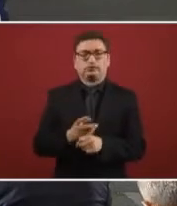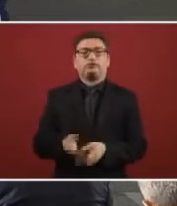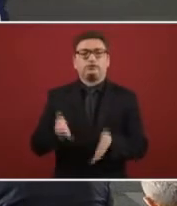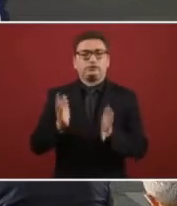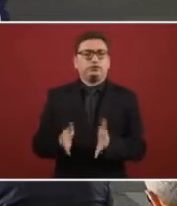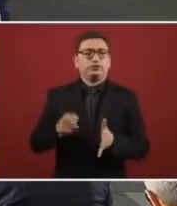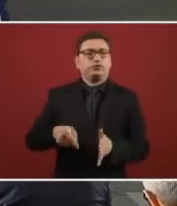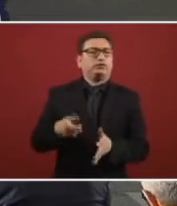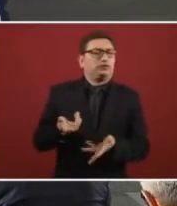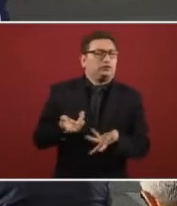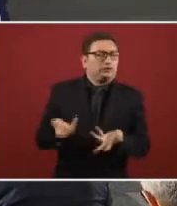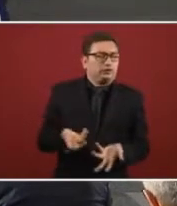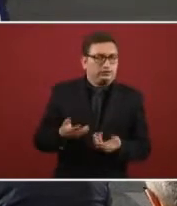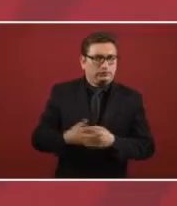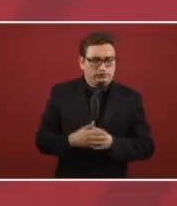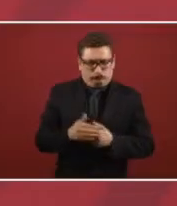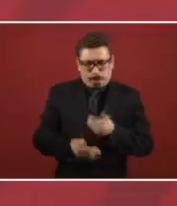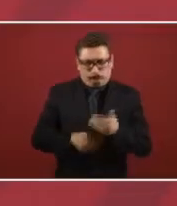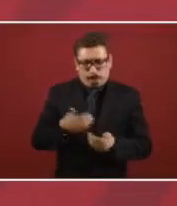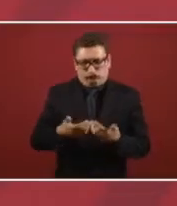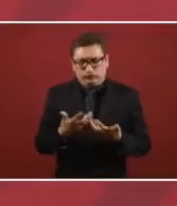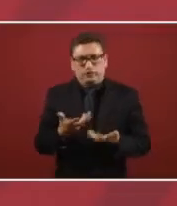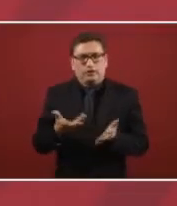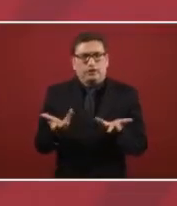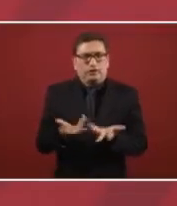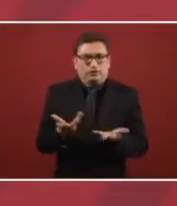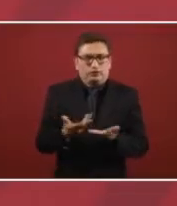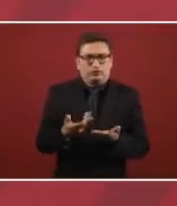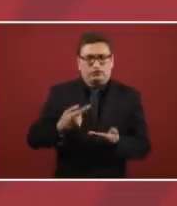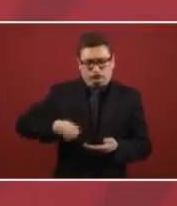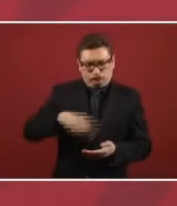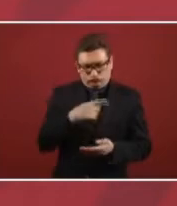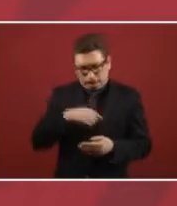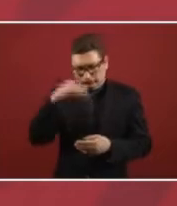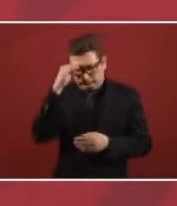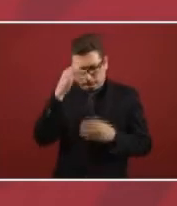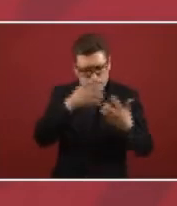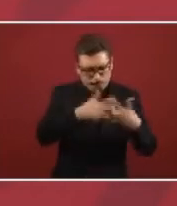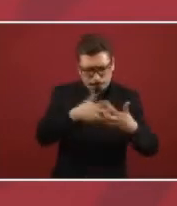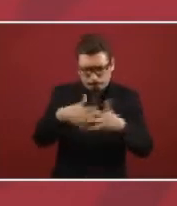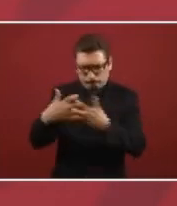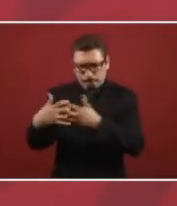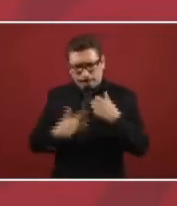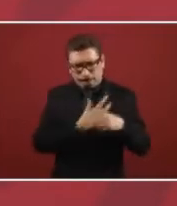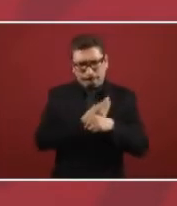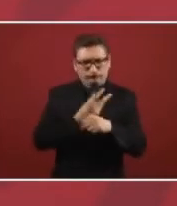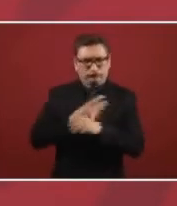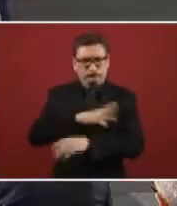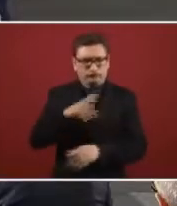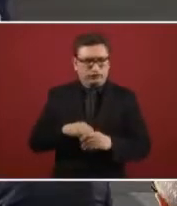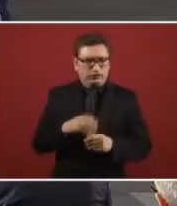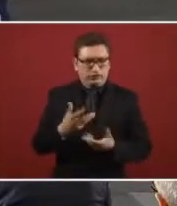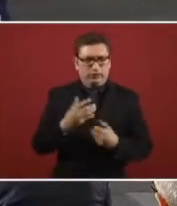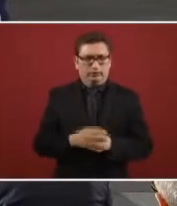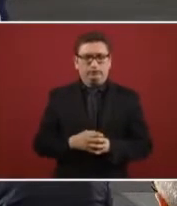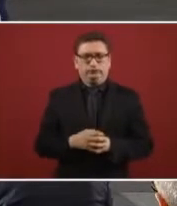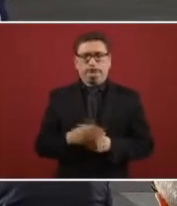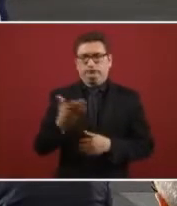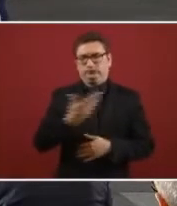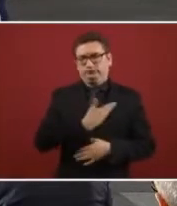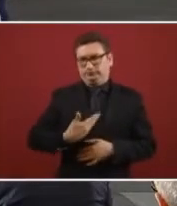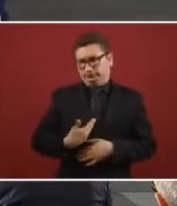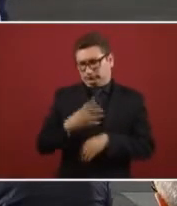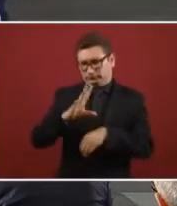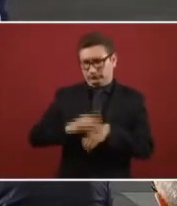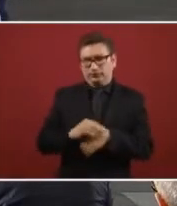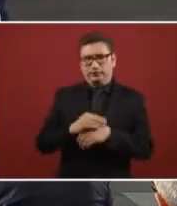rehabilitation where we will have to reach to the design of the refineries and if